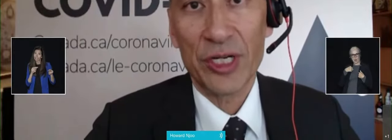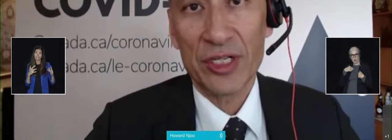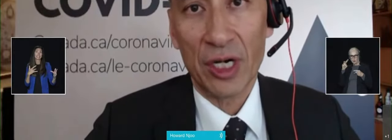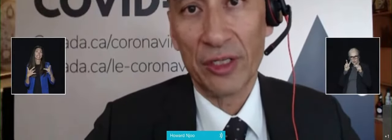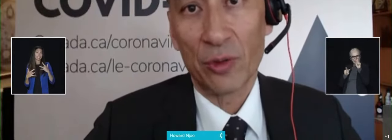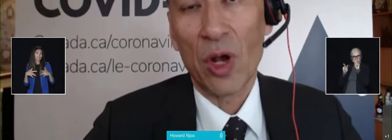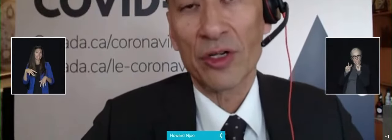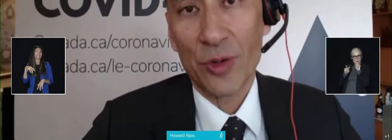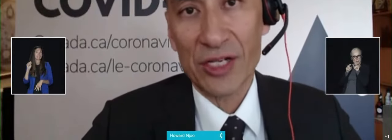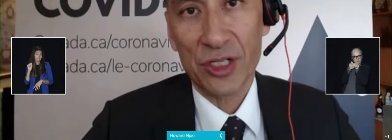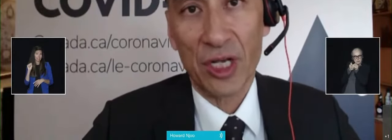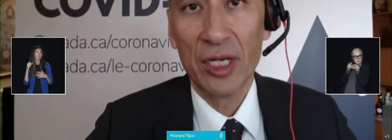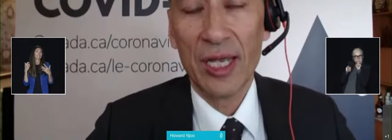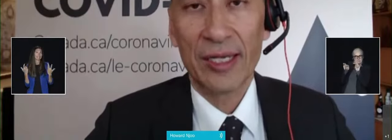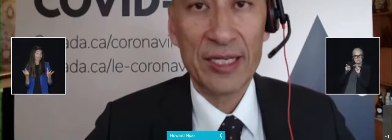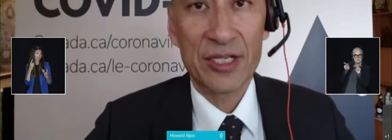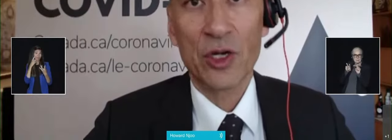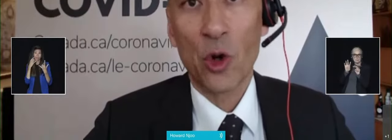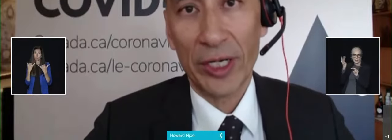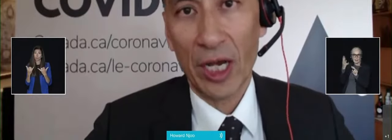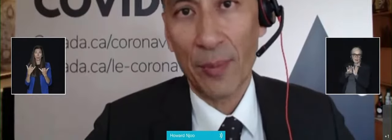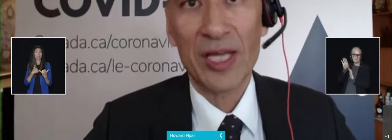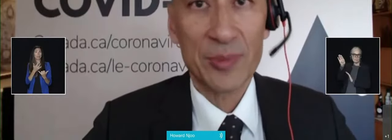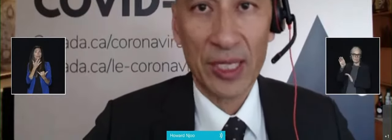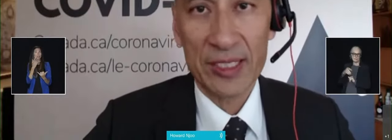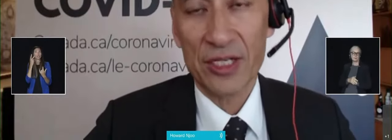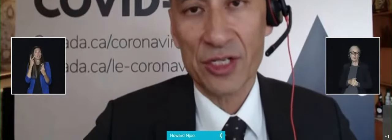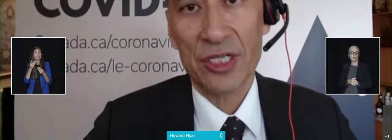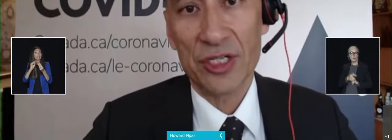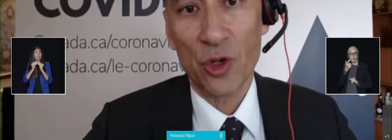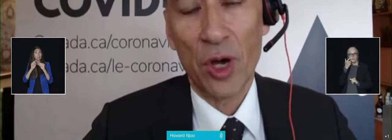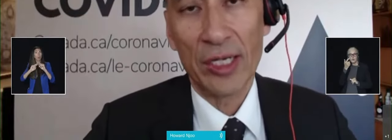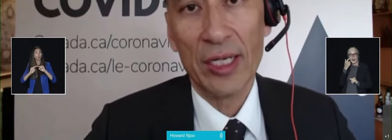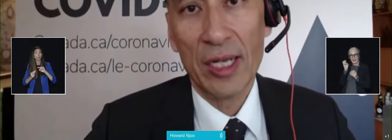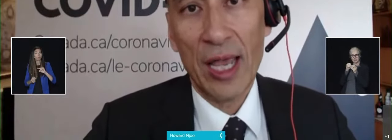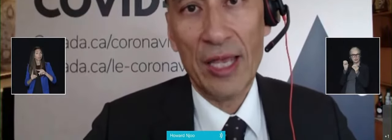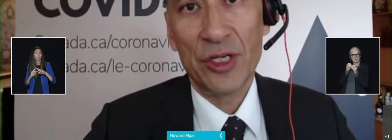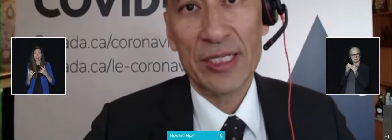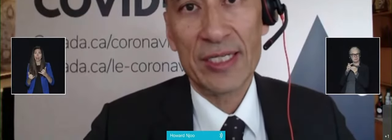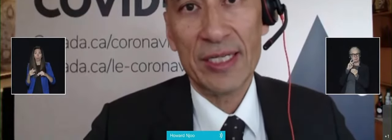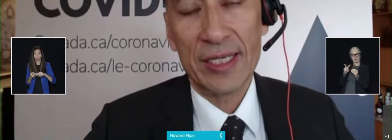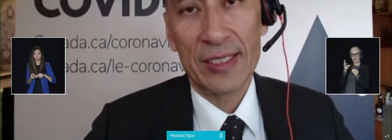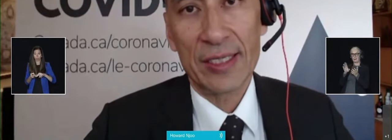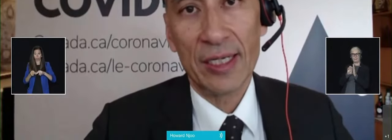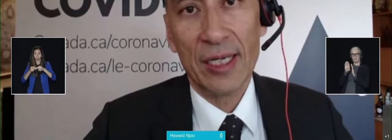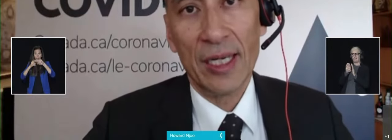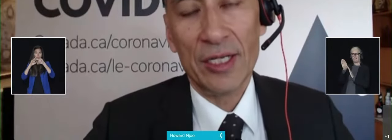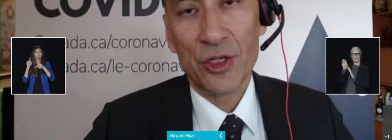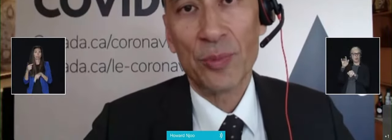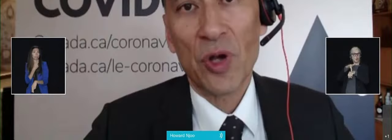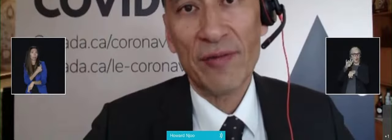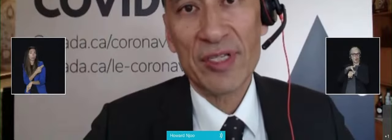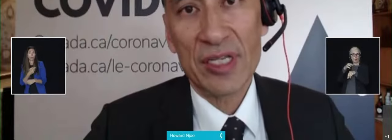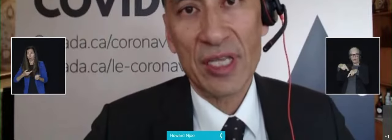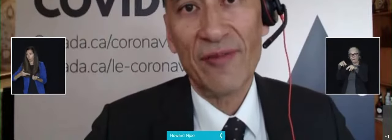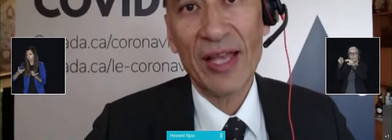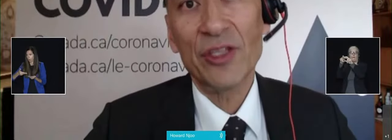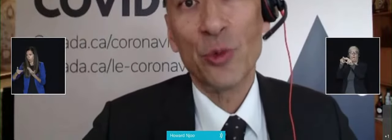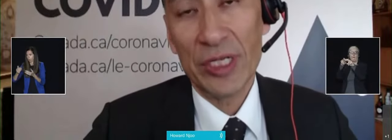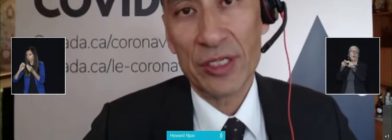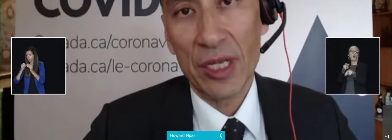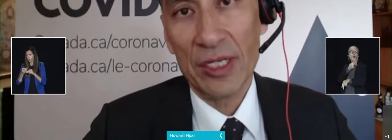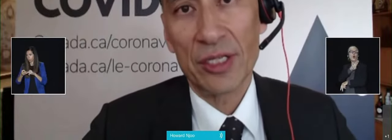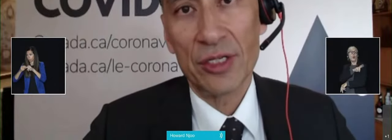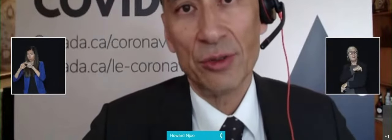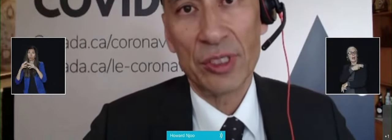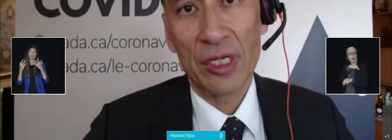the trends are in the wrong direction. Cases are going up, hospitalizations and so on. And you can see that in certain provinces, they've